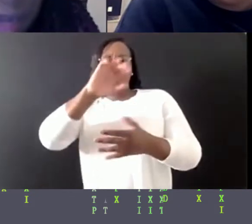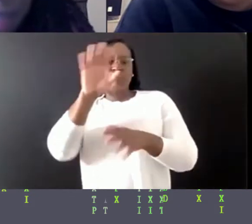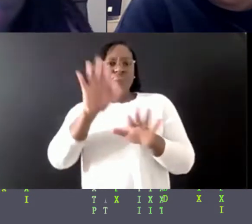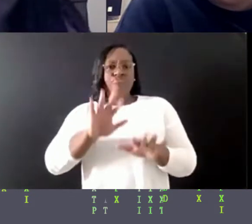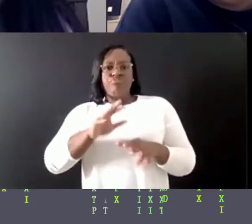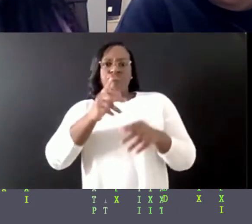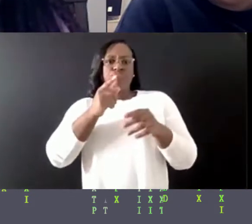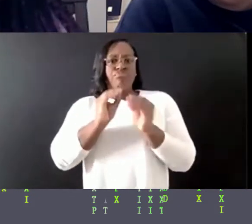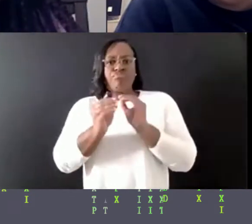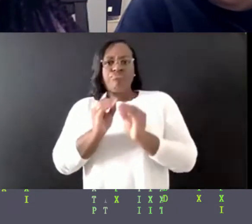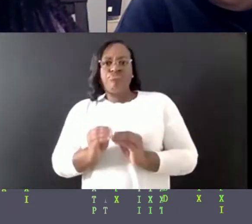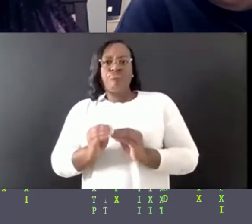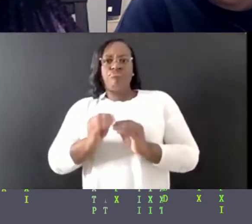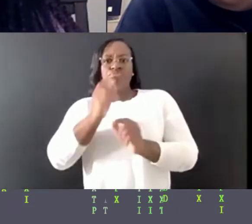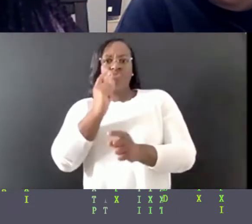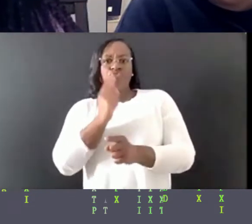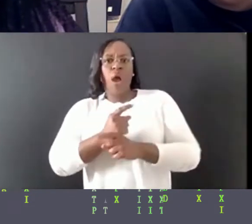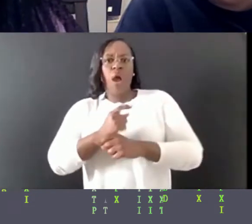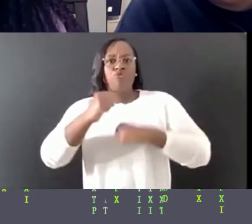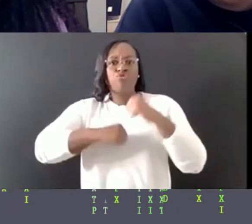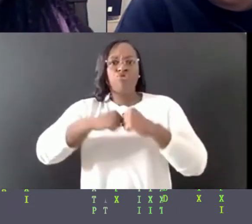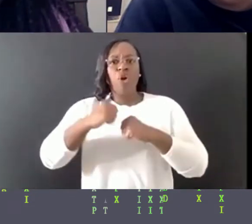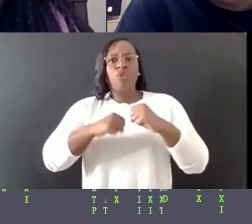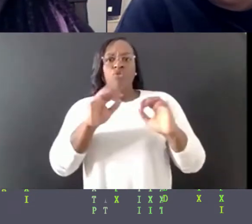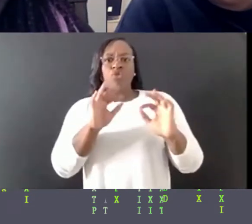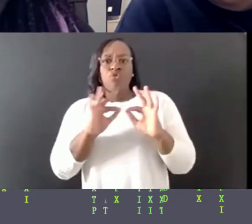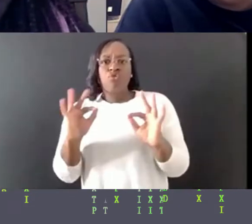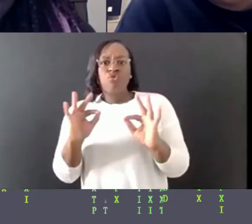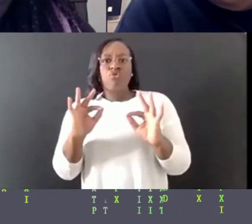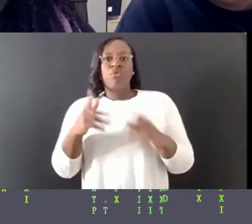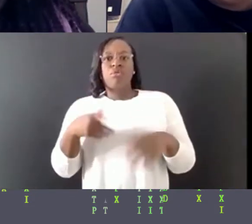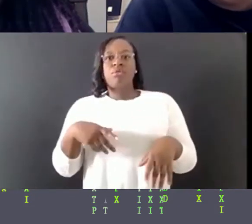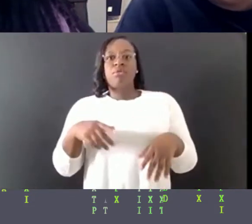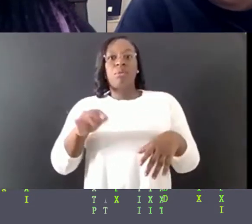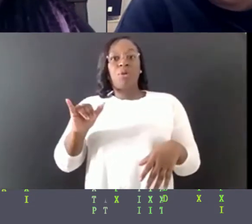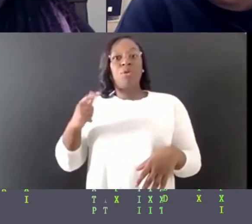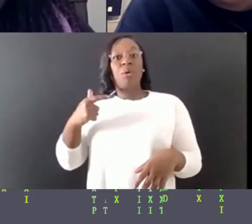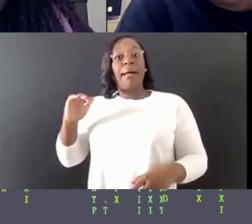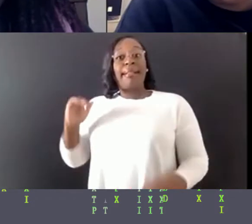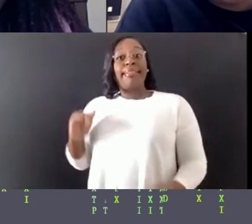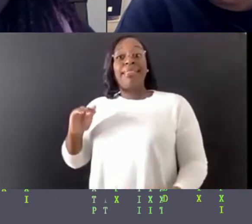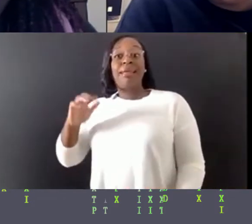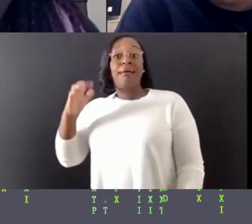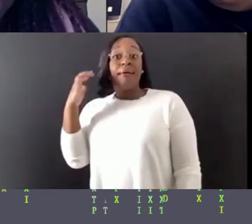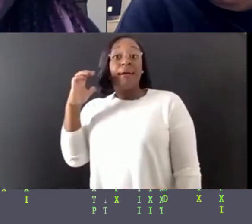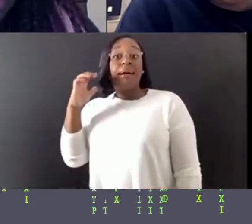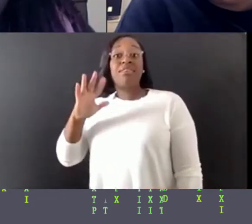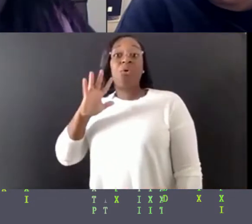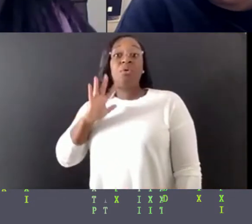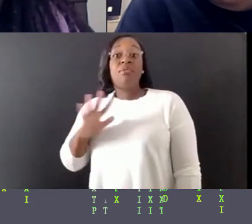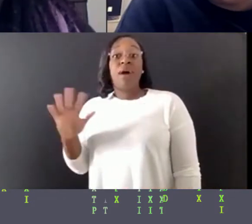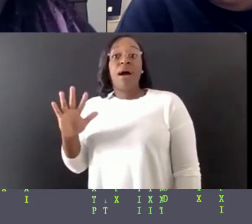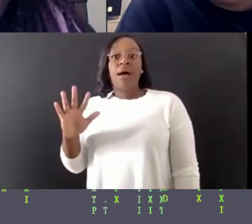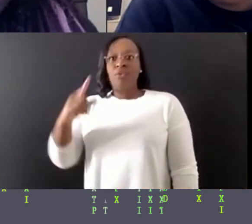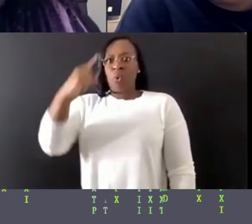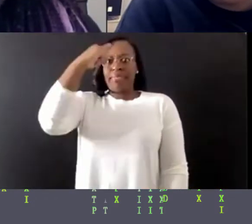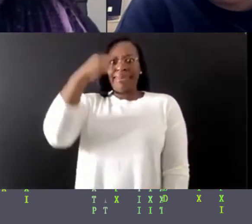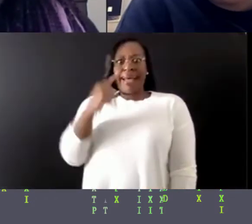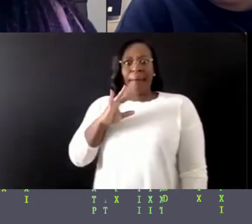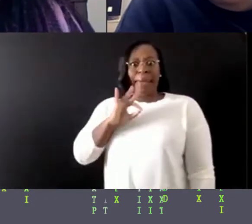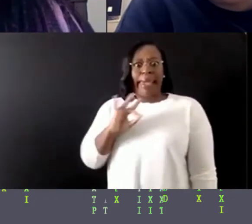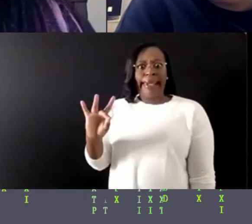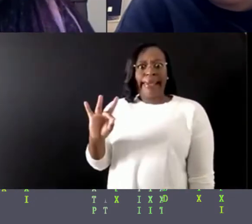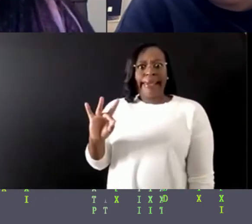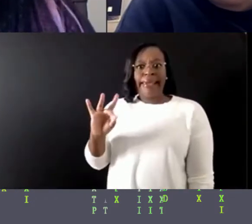getting the acceptances and so on and so forth. And even with my little cousin, right, who's five years old, who thinks I'm eight. And